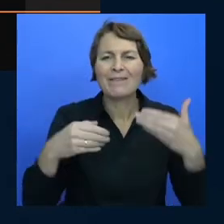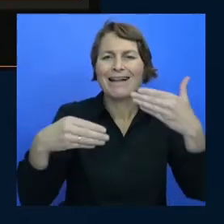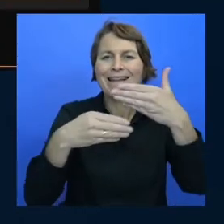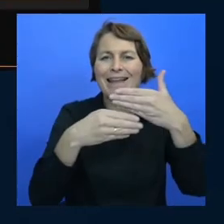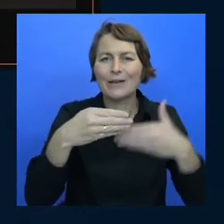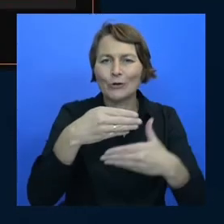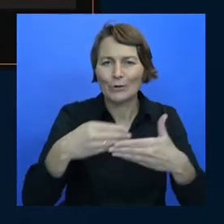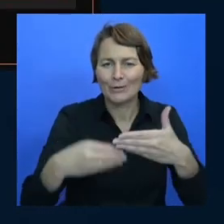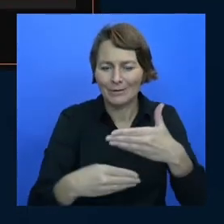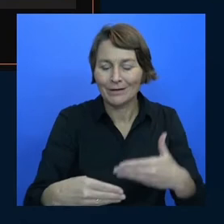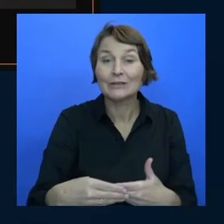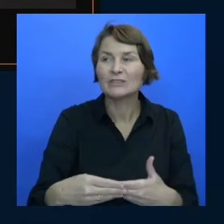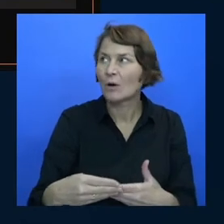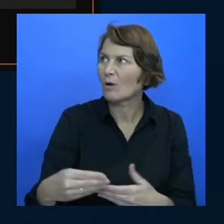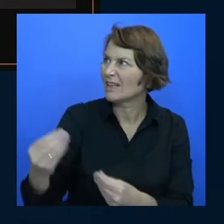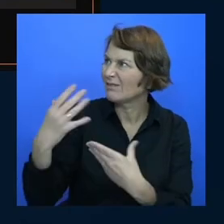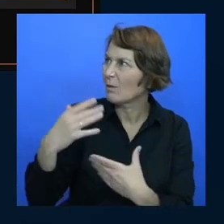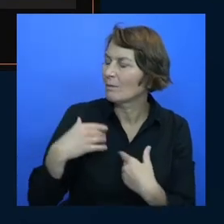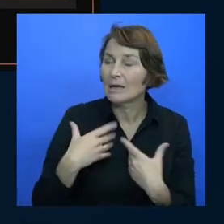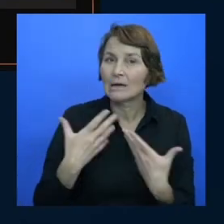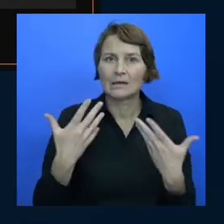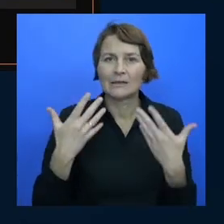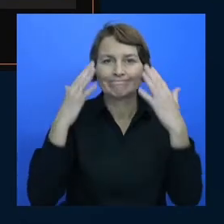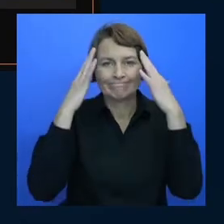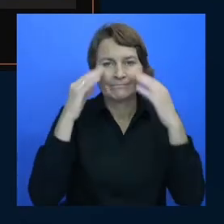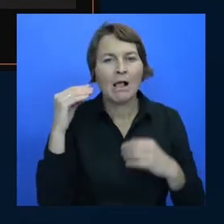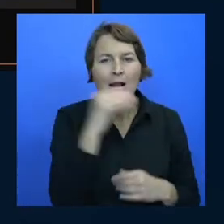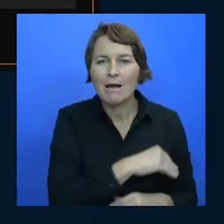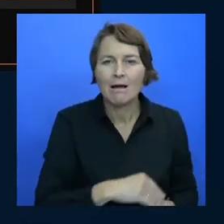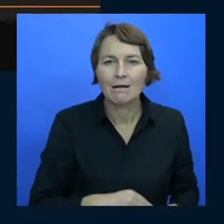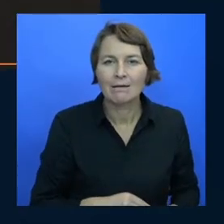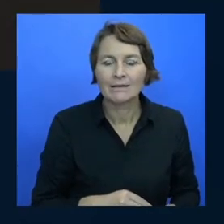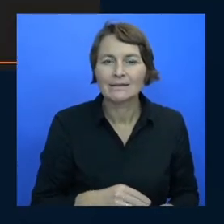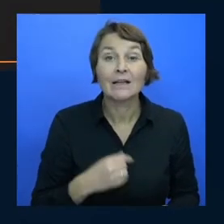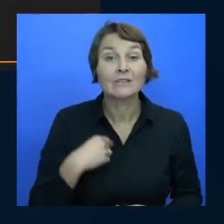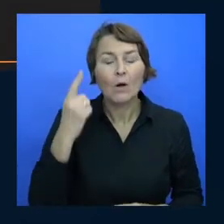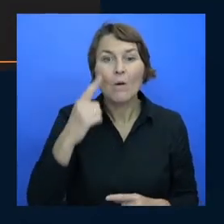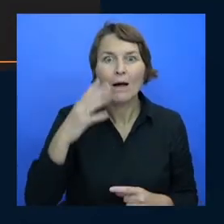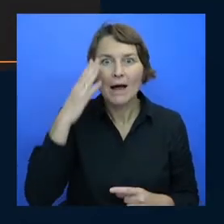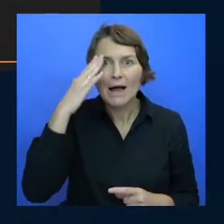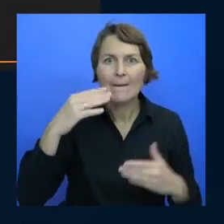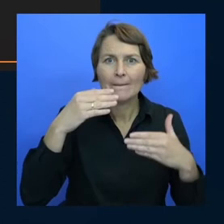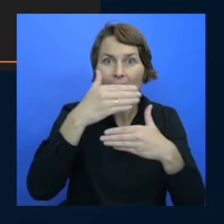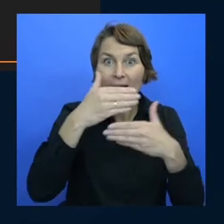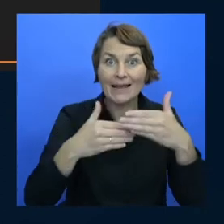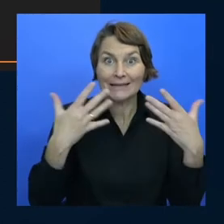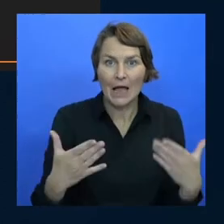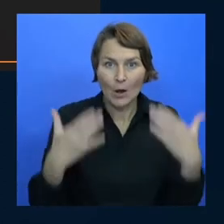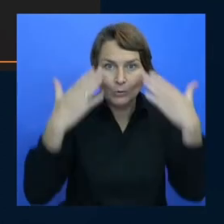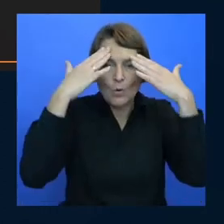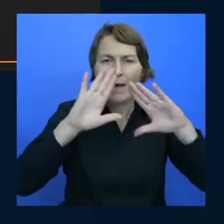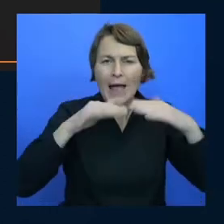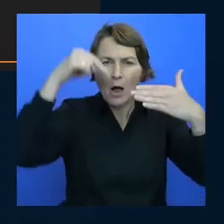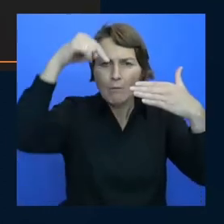so once i recognized layering and composition i dug as far as i could and i only had to go one two